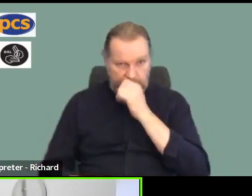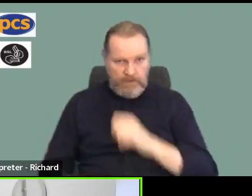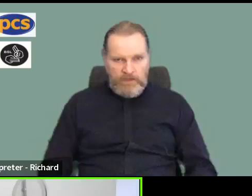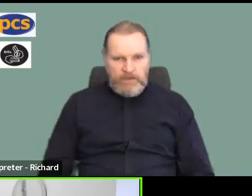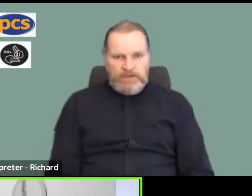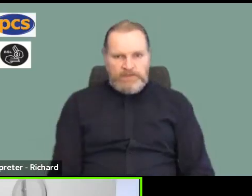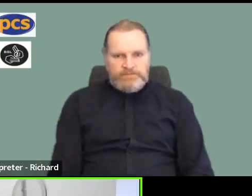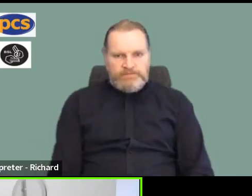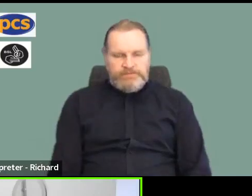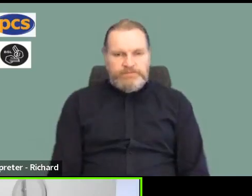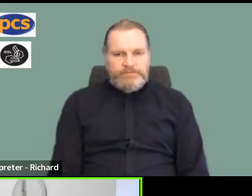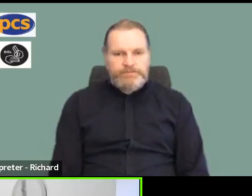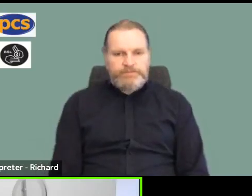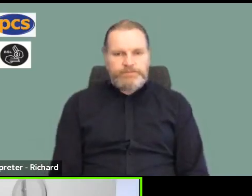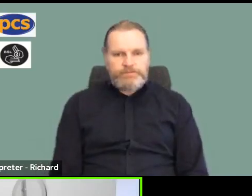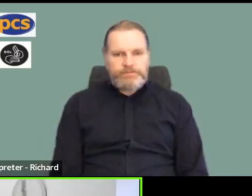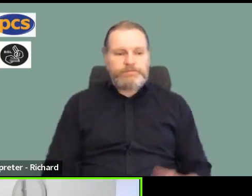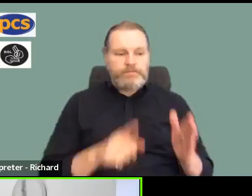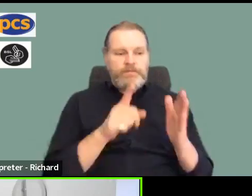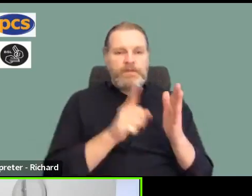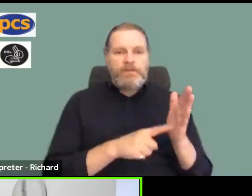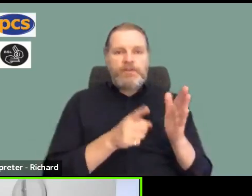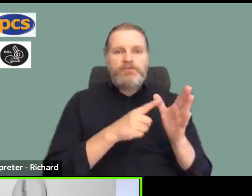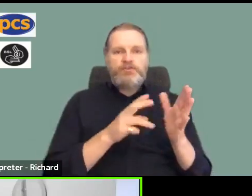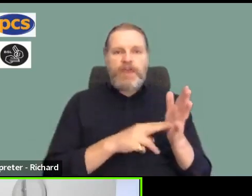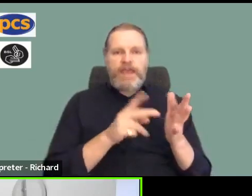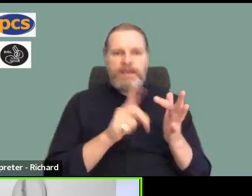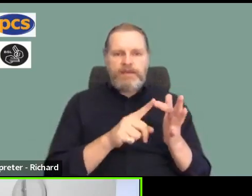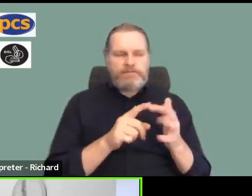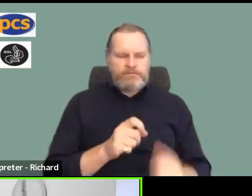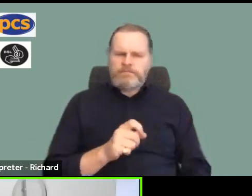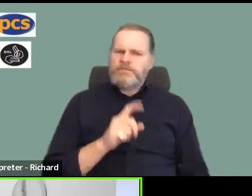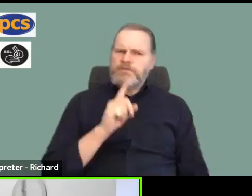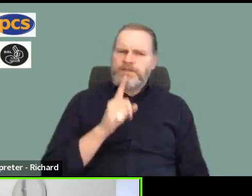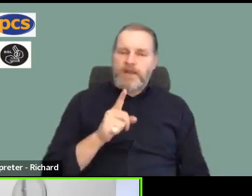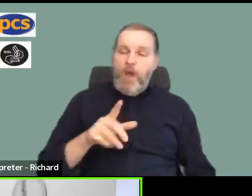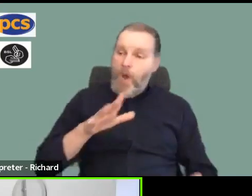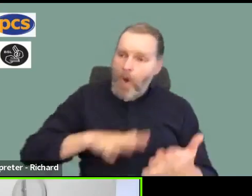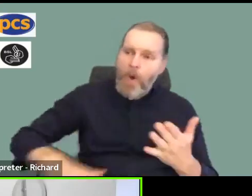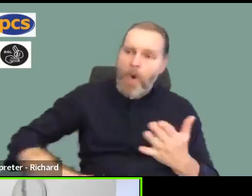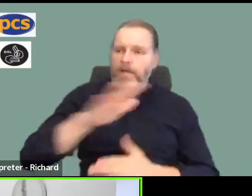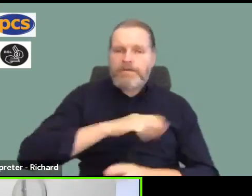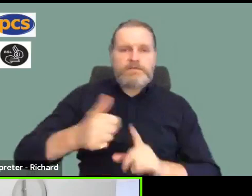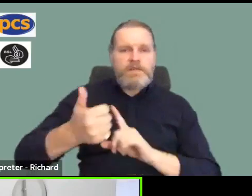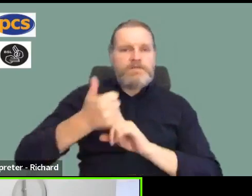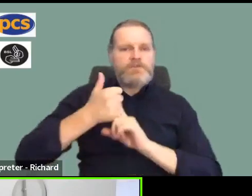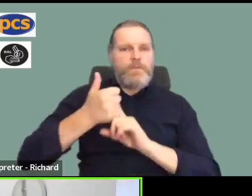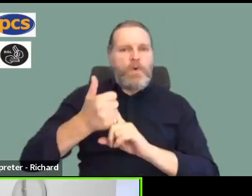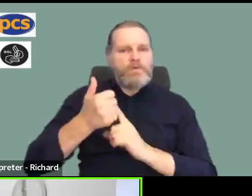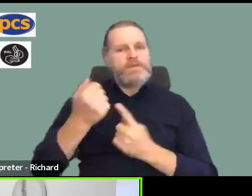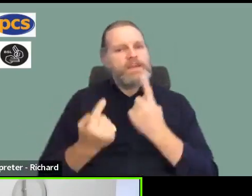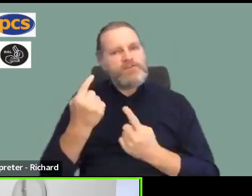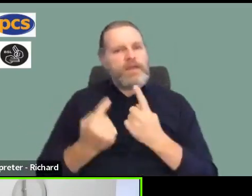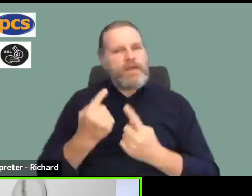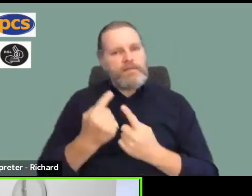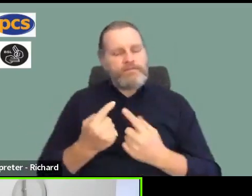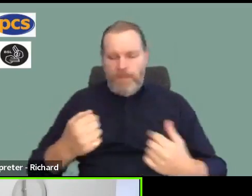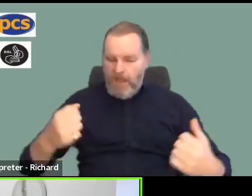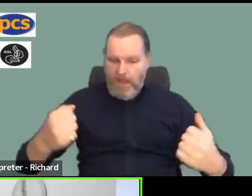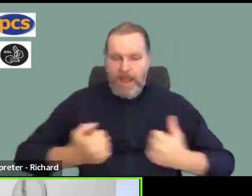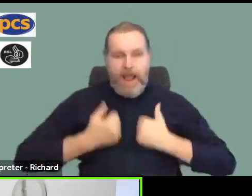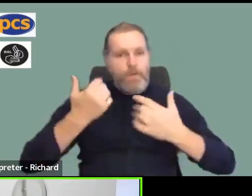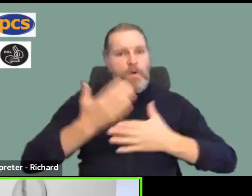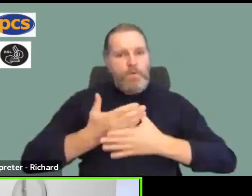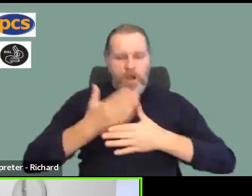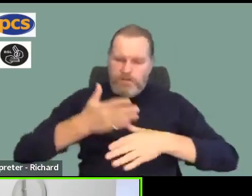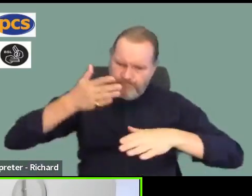to pick up some of this. Jane Broderick Fox says we really all need to stick together on this now. We give 100 percent and